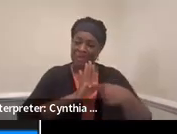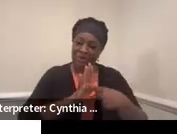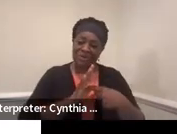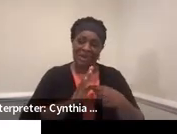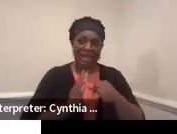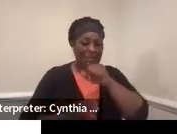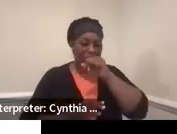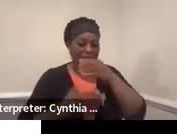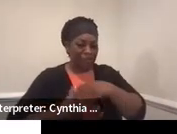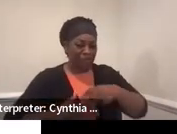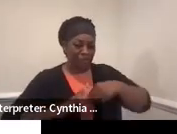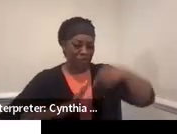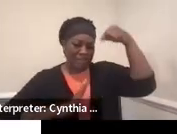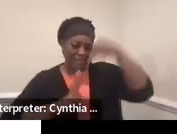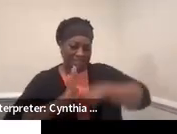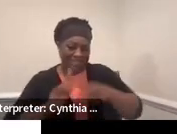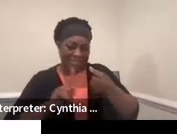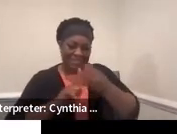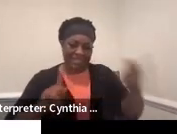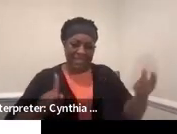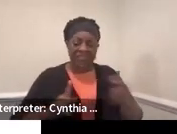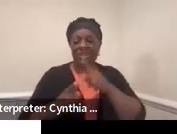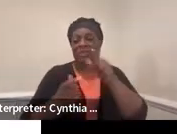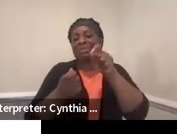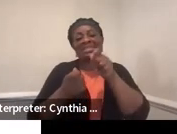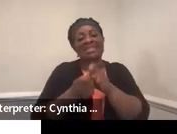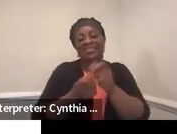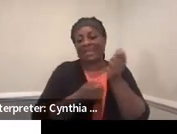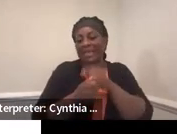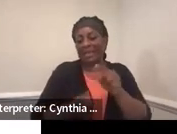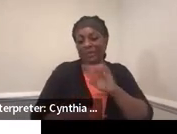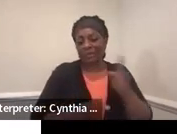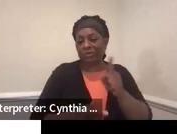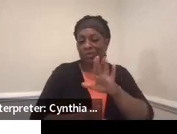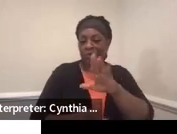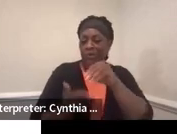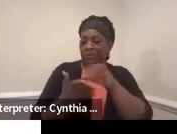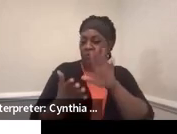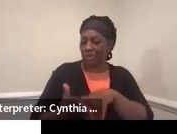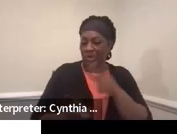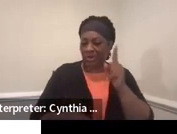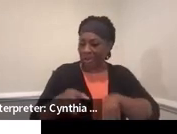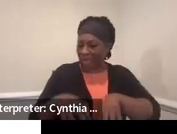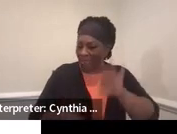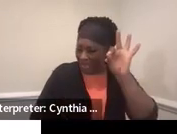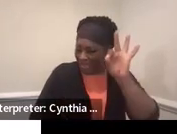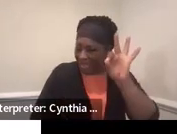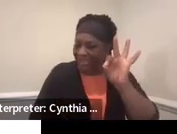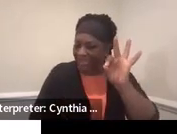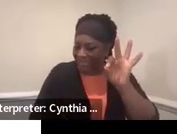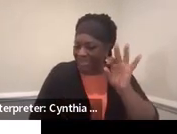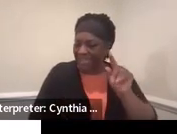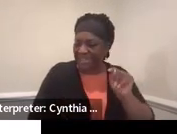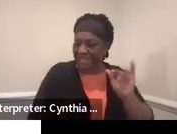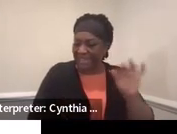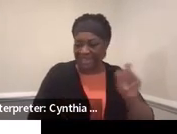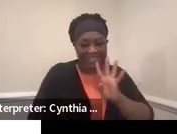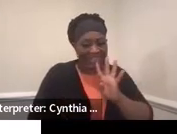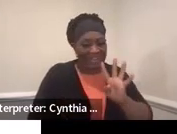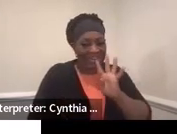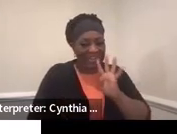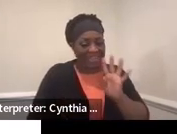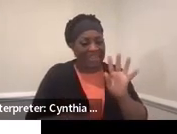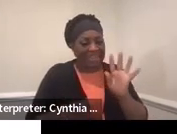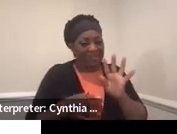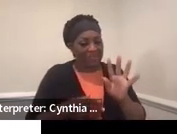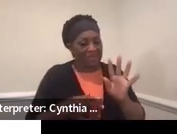But if you need specific assessments or a specific tool for your student and you can't find it, you need to make